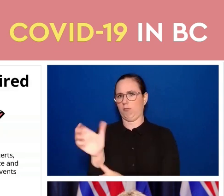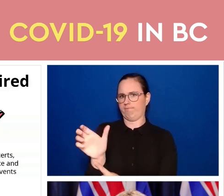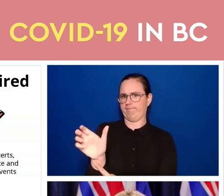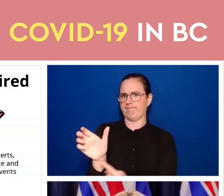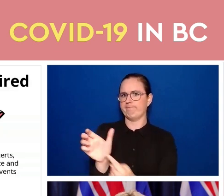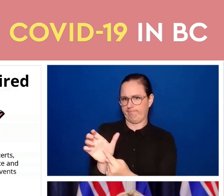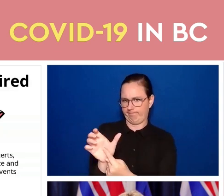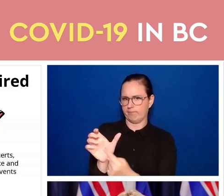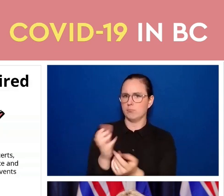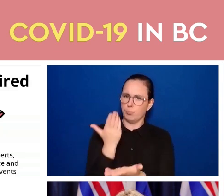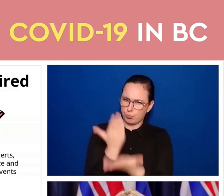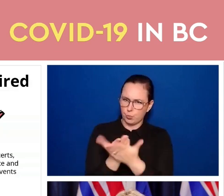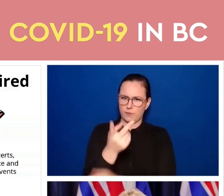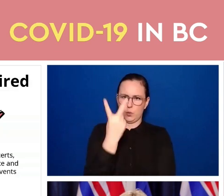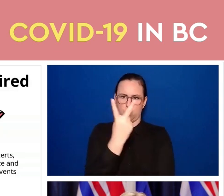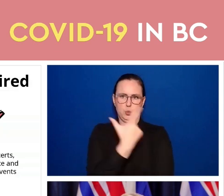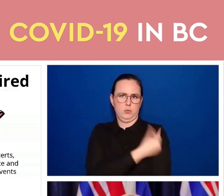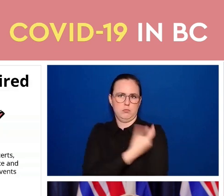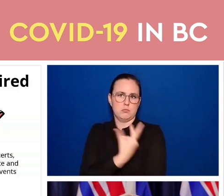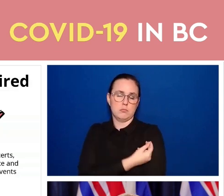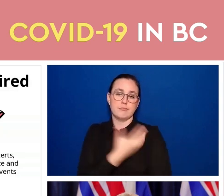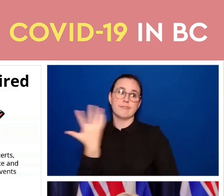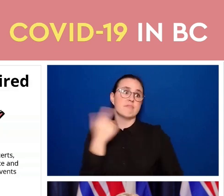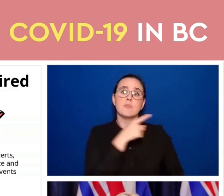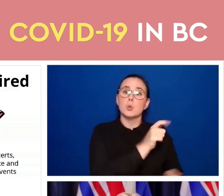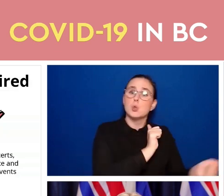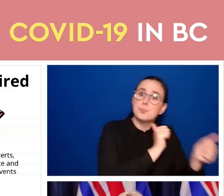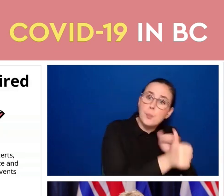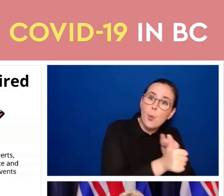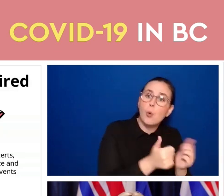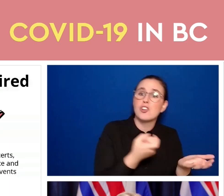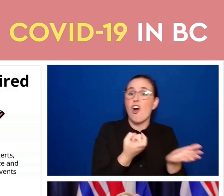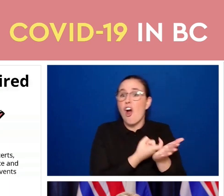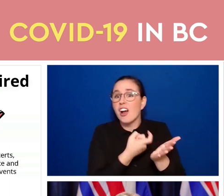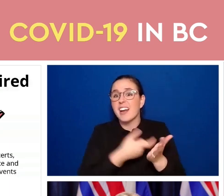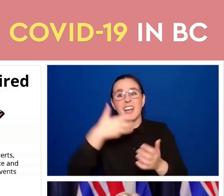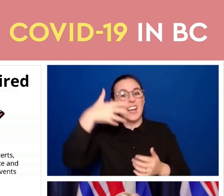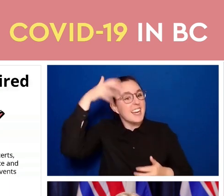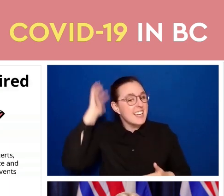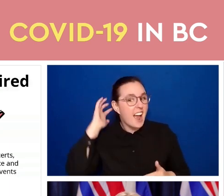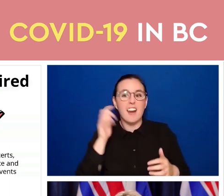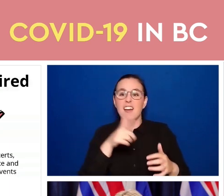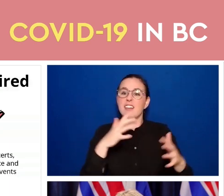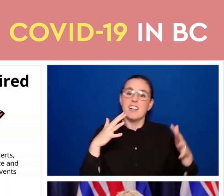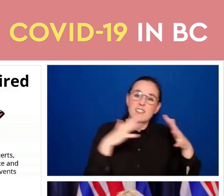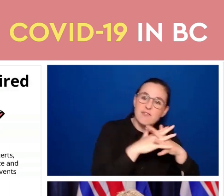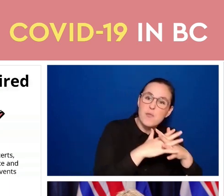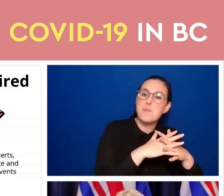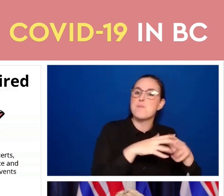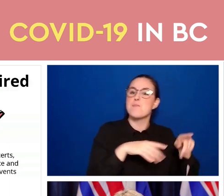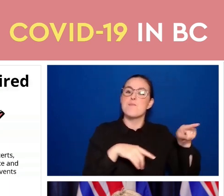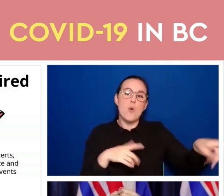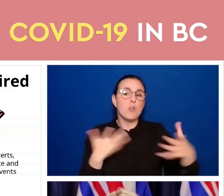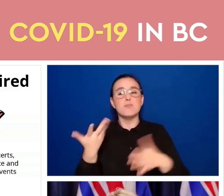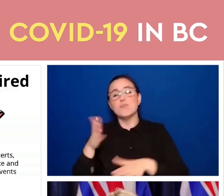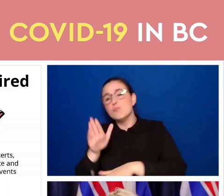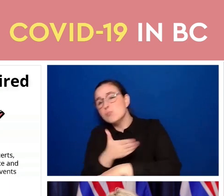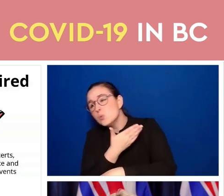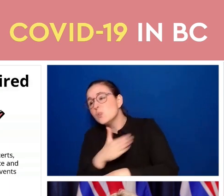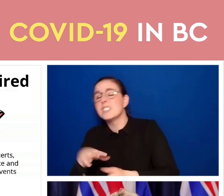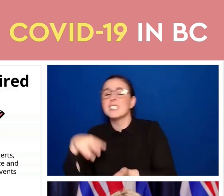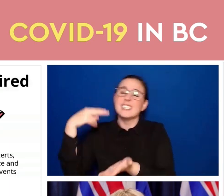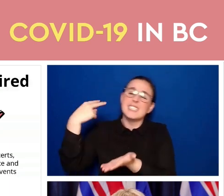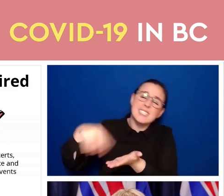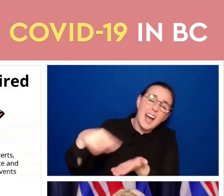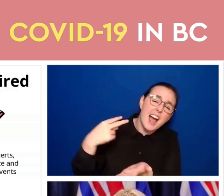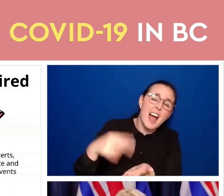sporting events, whether you want to see the Canucks or the Lions, indoor concerts, theatre, dance, and symphony events, so that